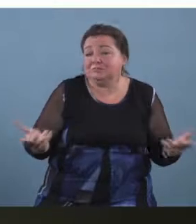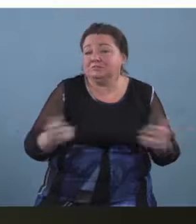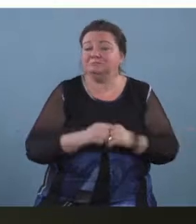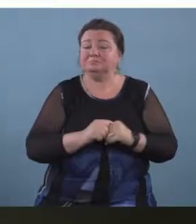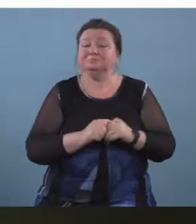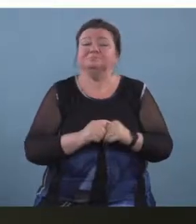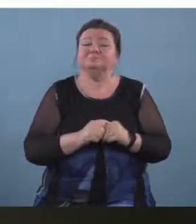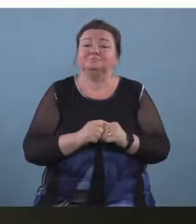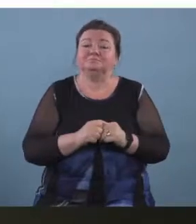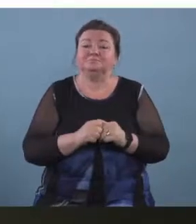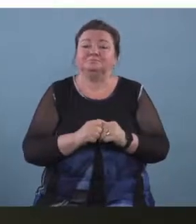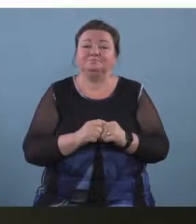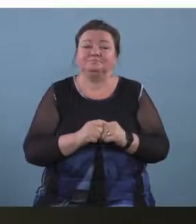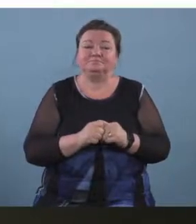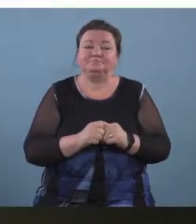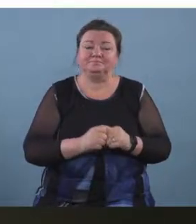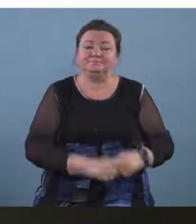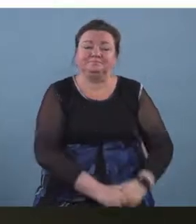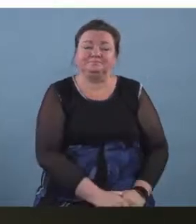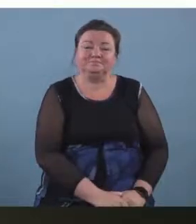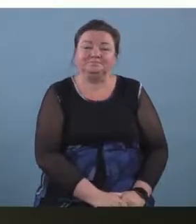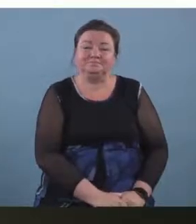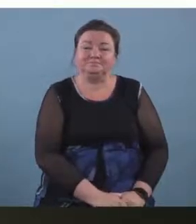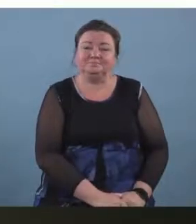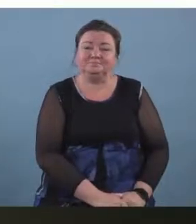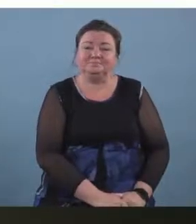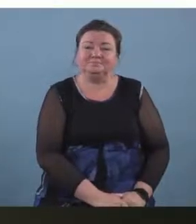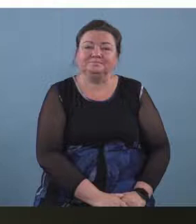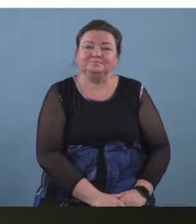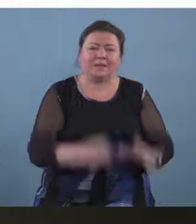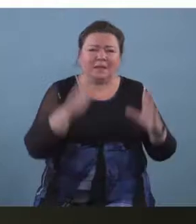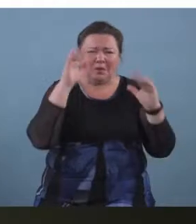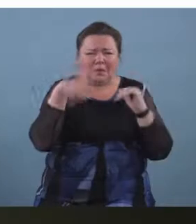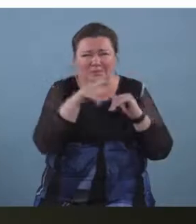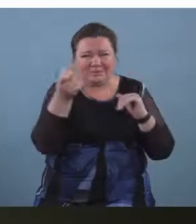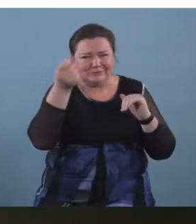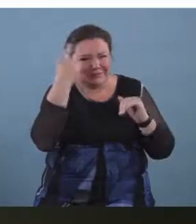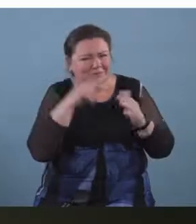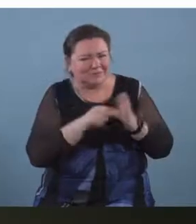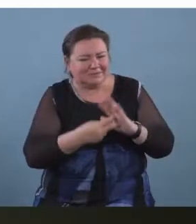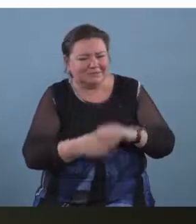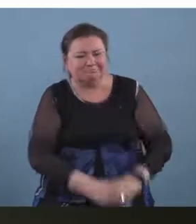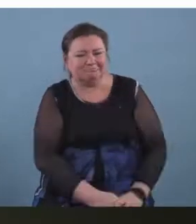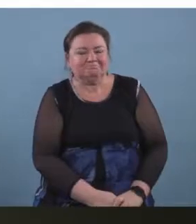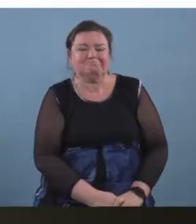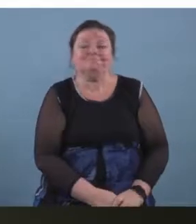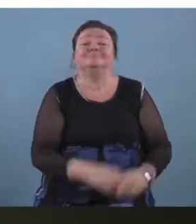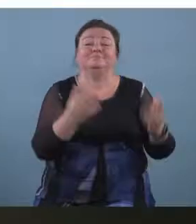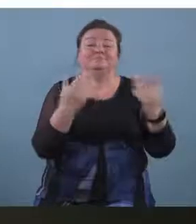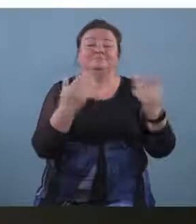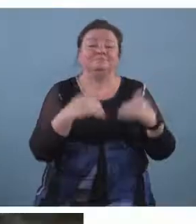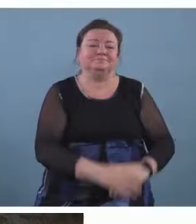screw okay i hope that makes sense could we go on to the next slide please